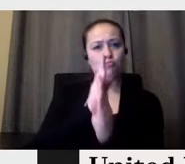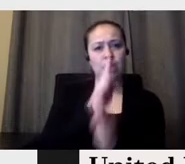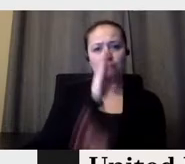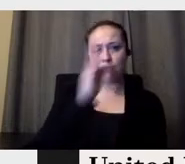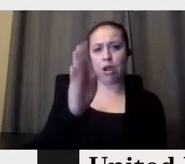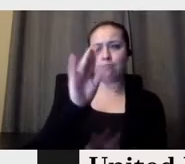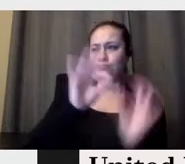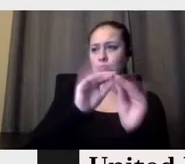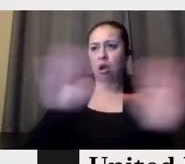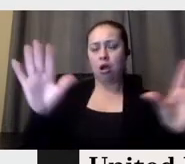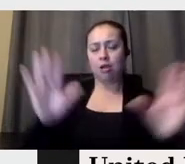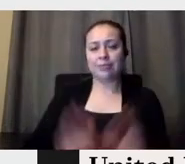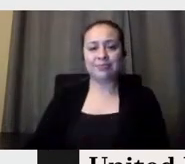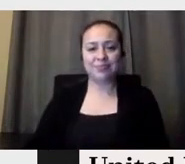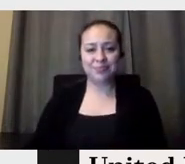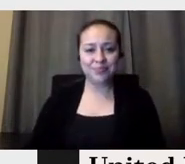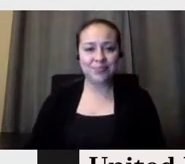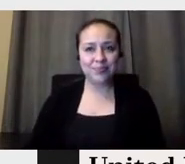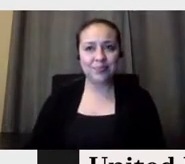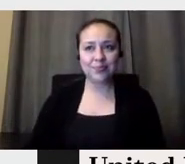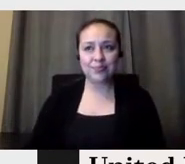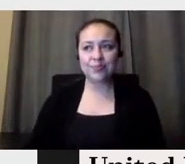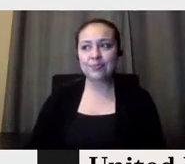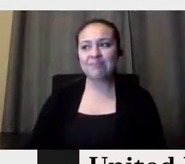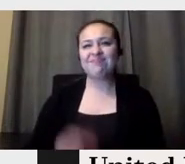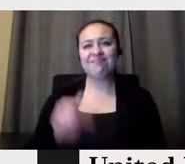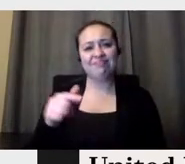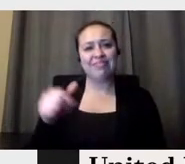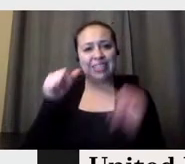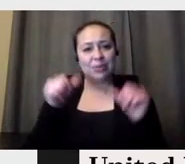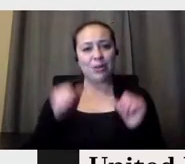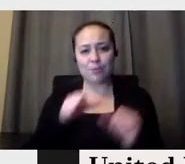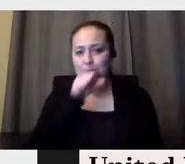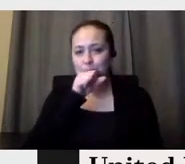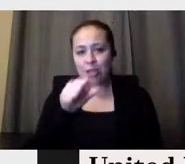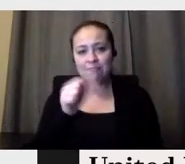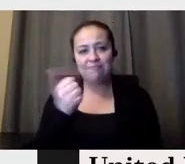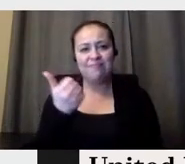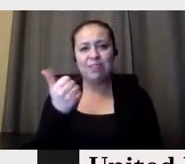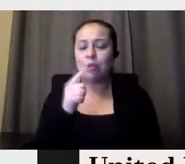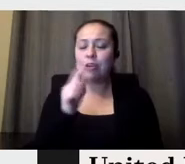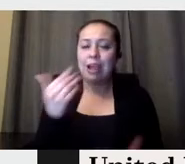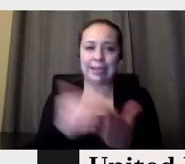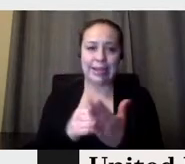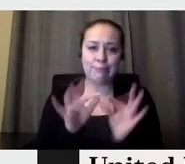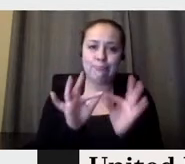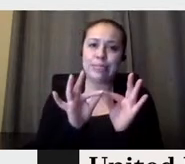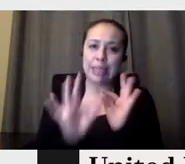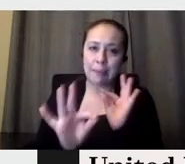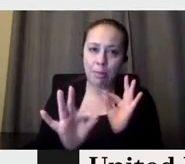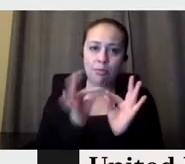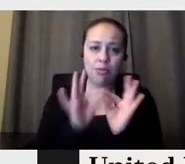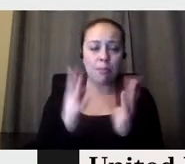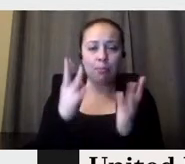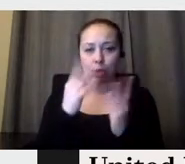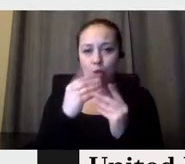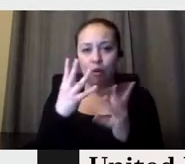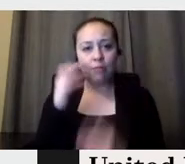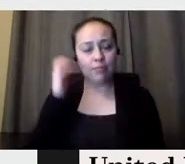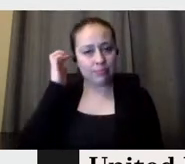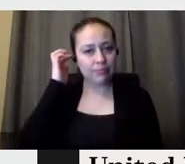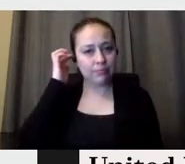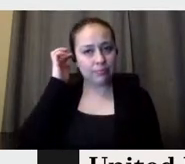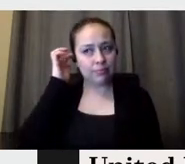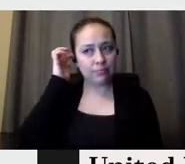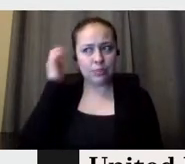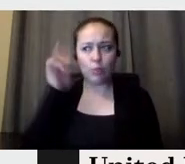I love these posters, this, the, the simplicity that these posters has is, is, is, is, quite unique.